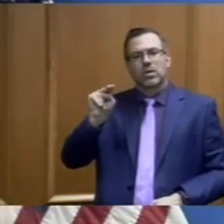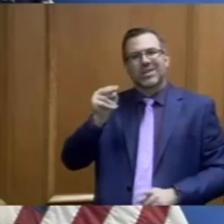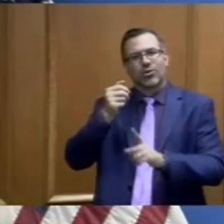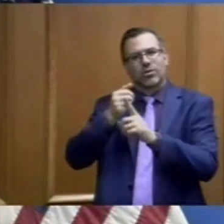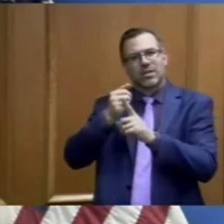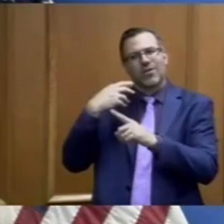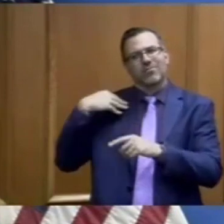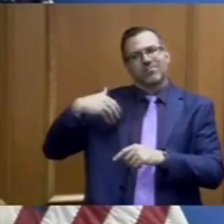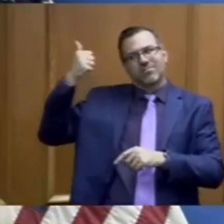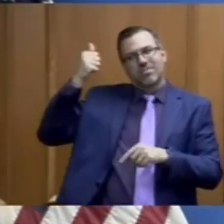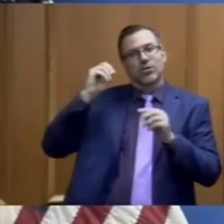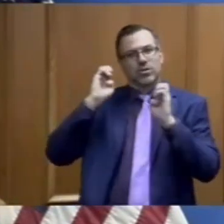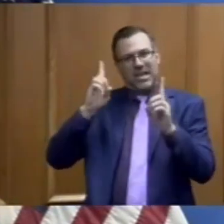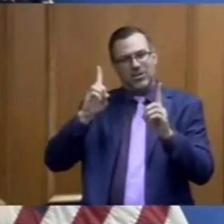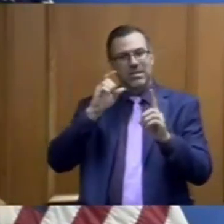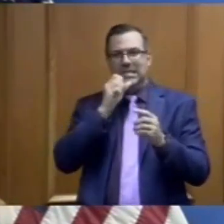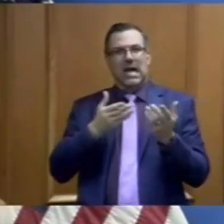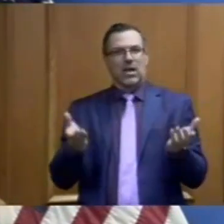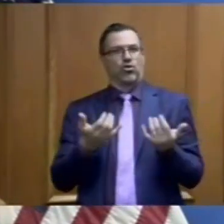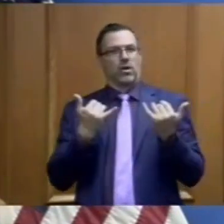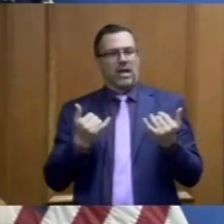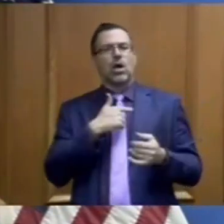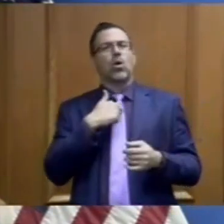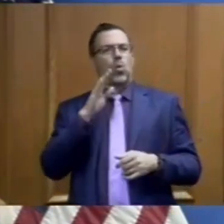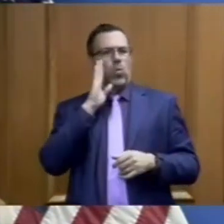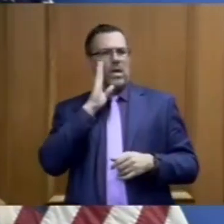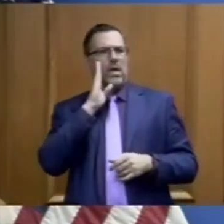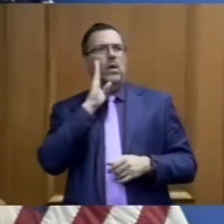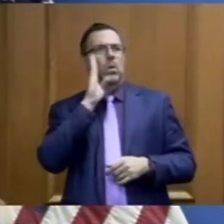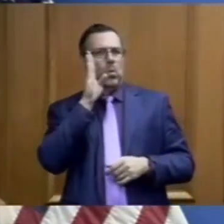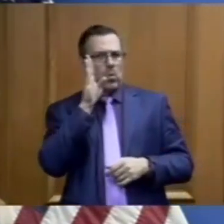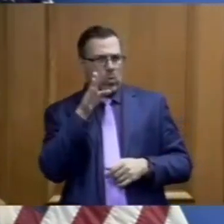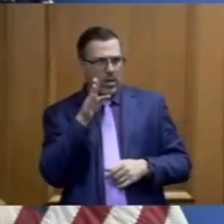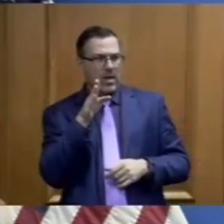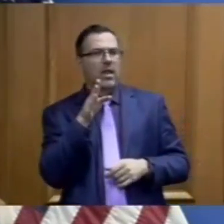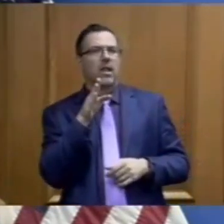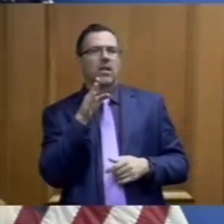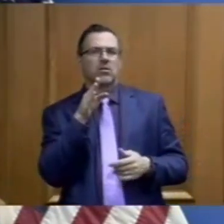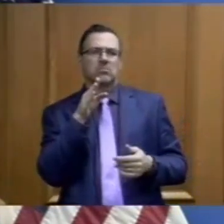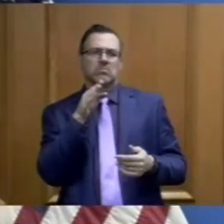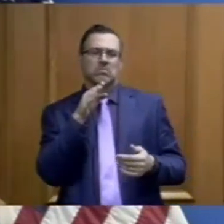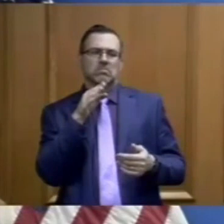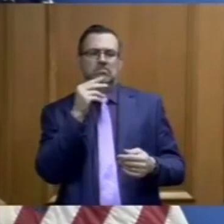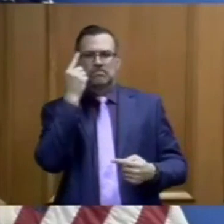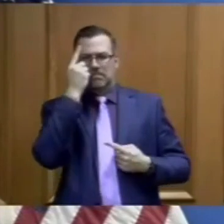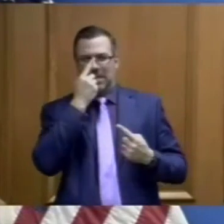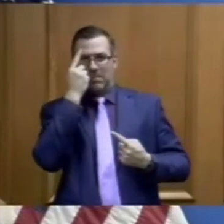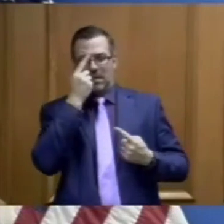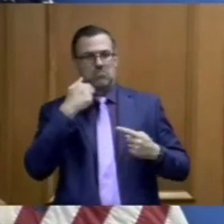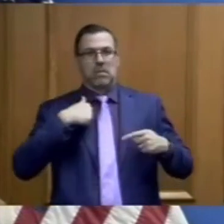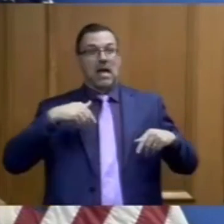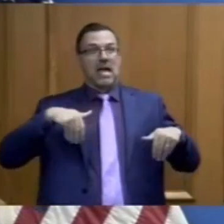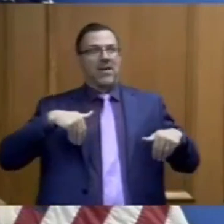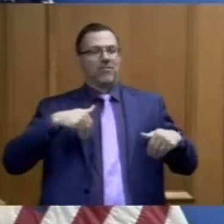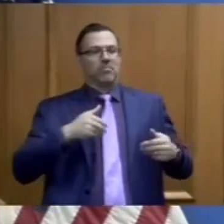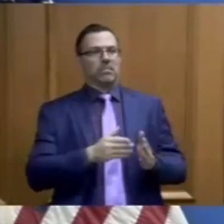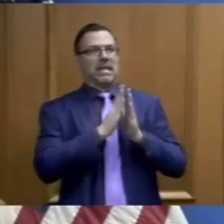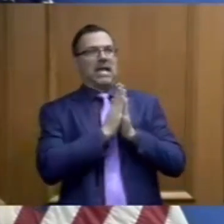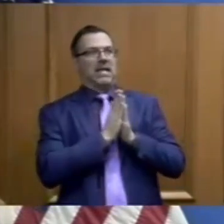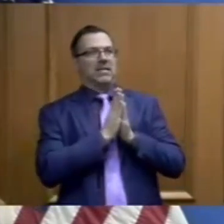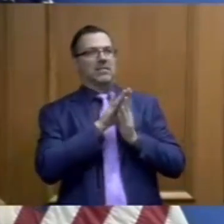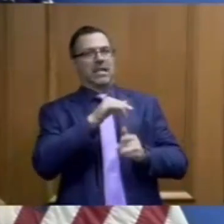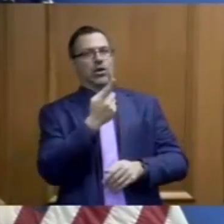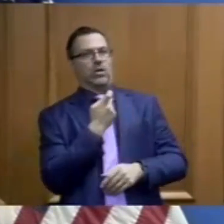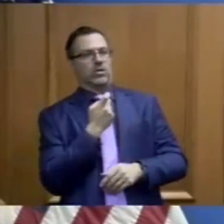us today but we certainly will look at that and provide that kind of information. I haven't been asked that question personally. I would